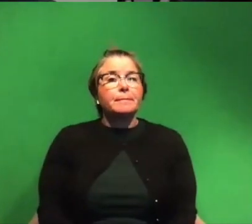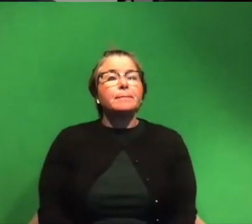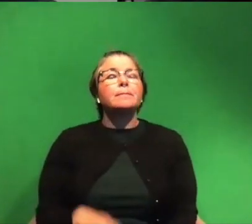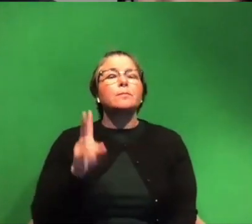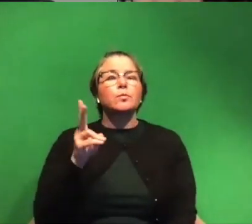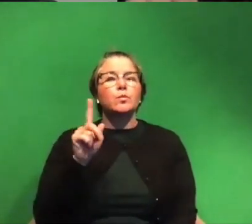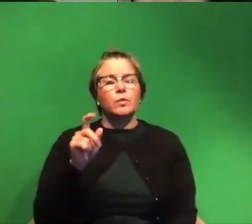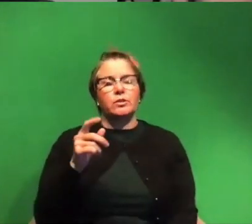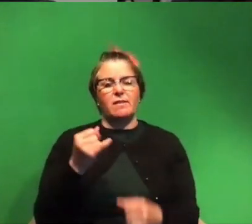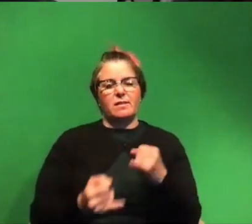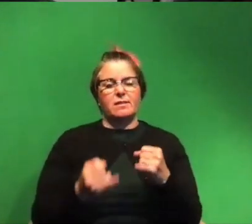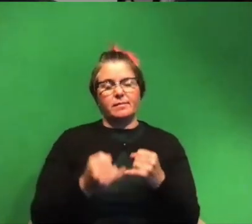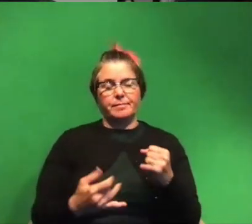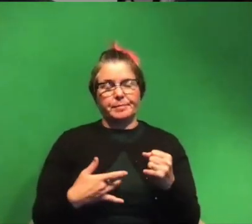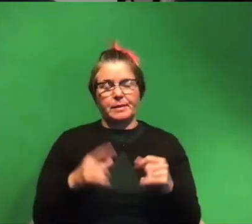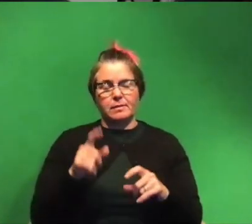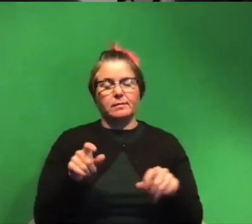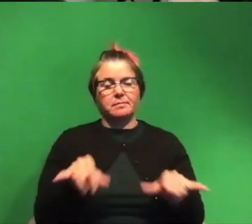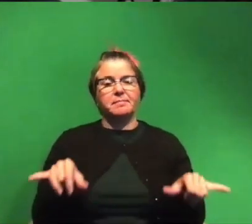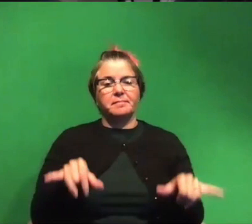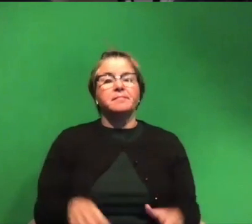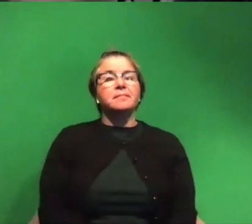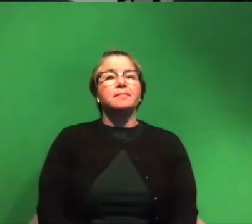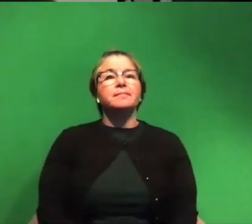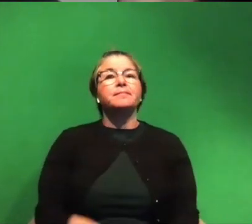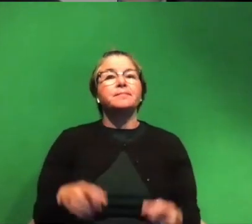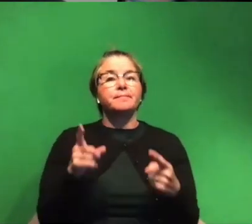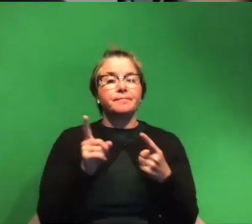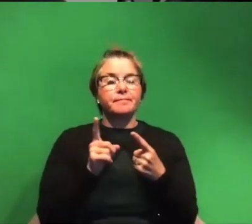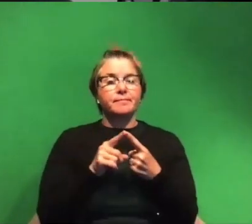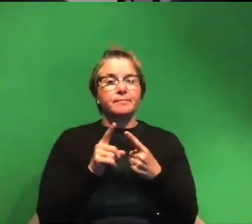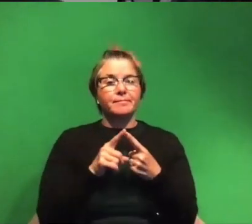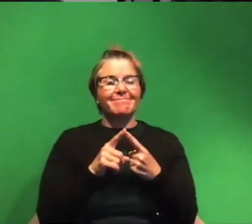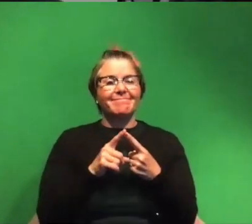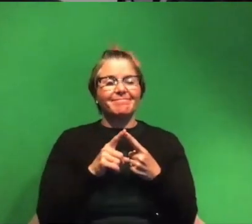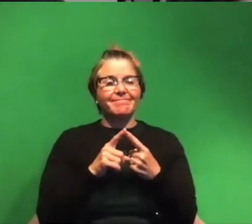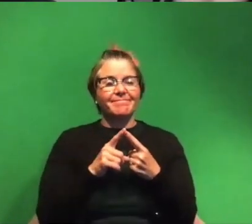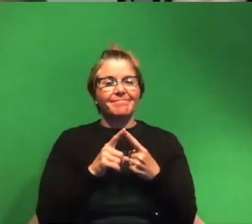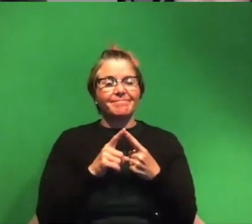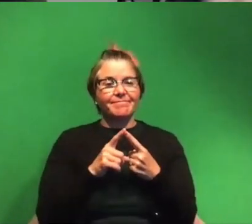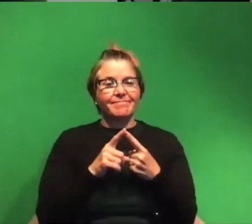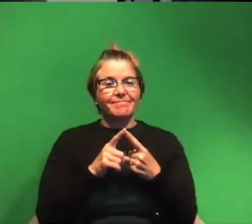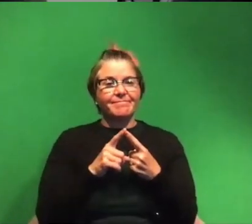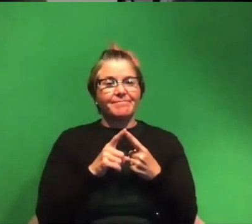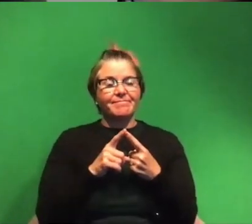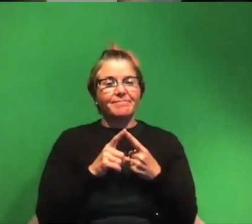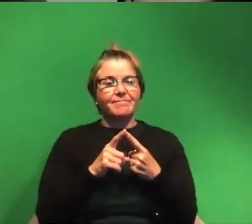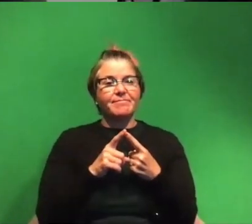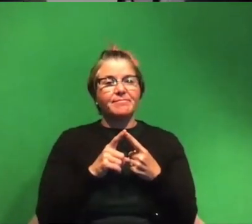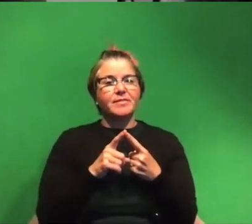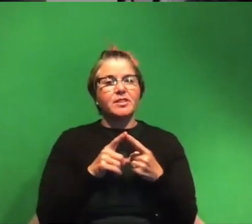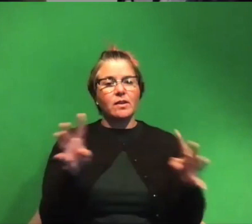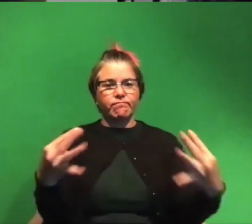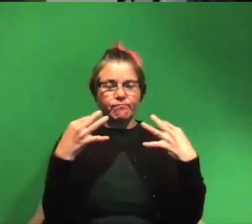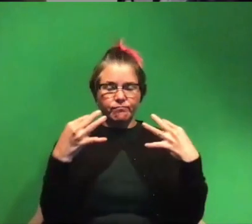questions that we ask everybody at the end of end of these sessions so absolutely wonderful so the first is um you have the attention of